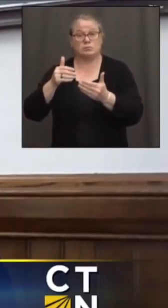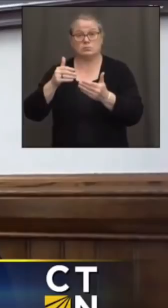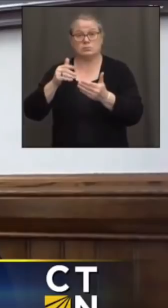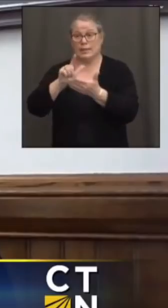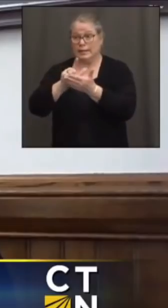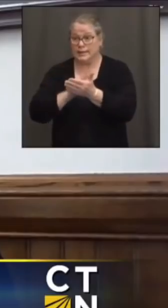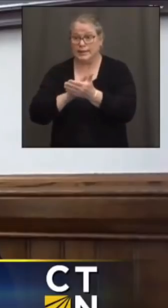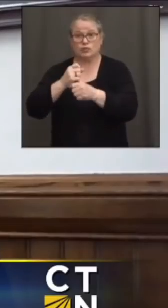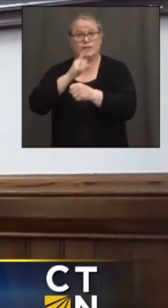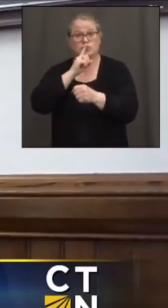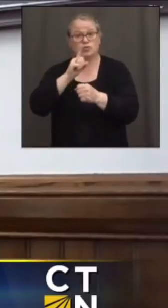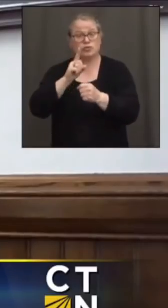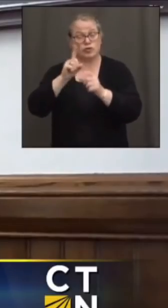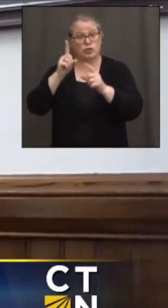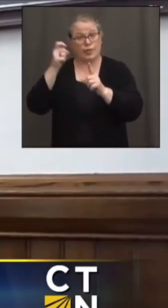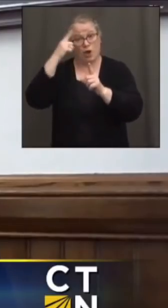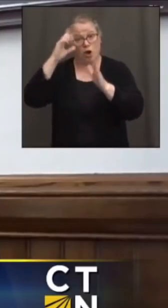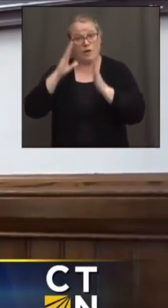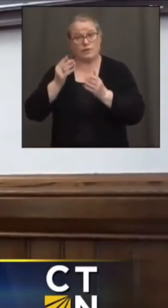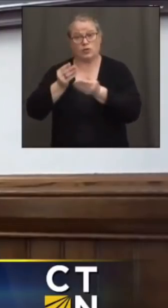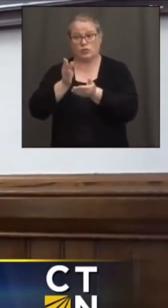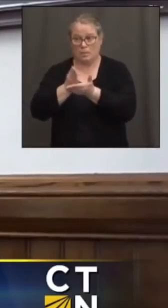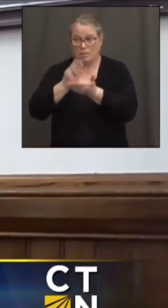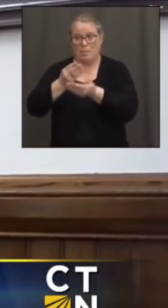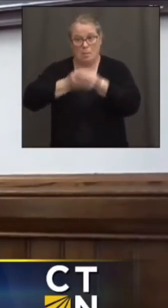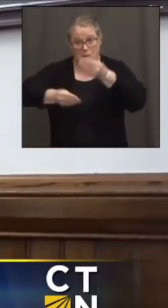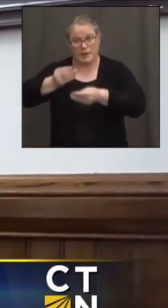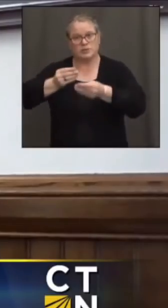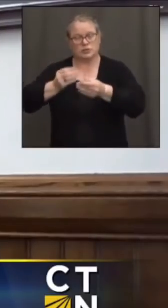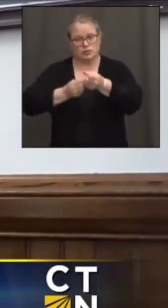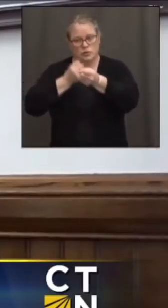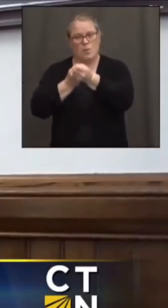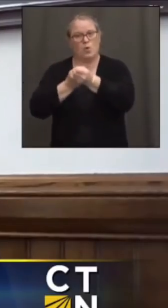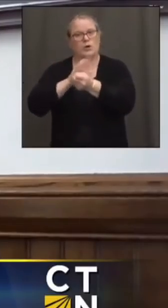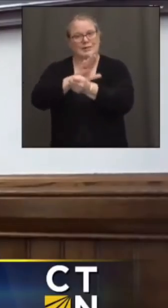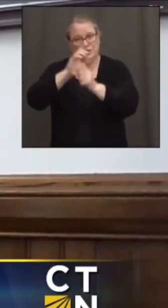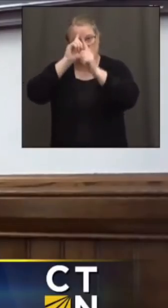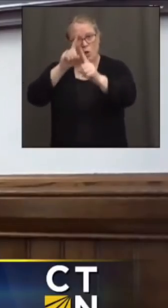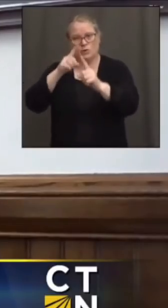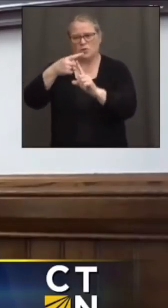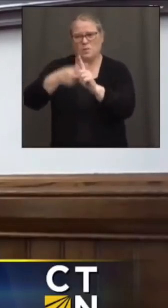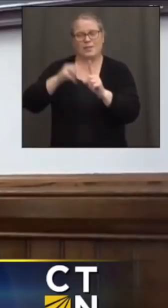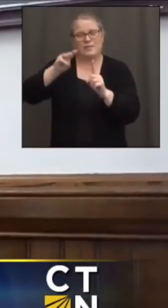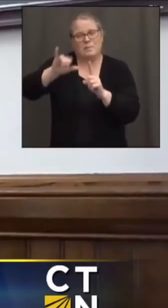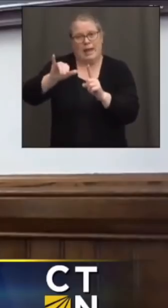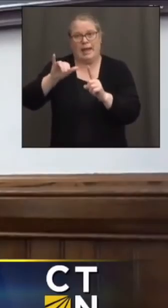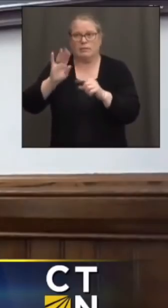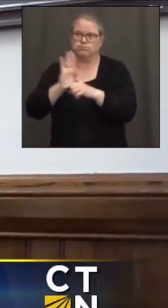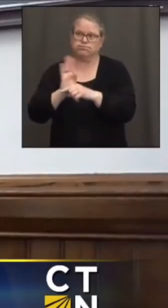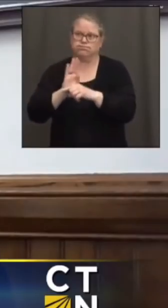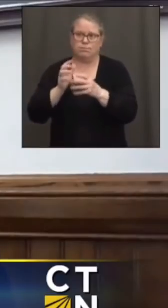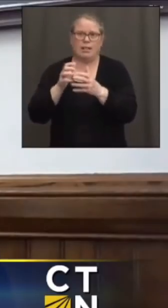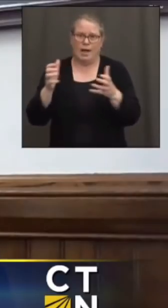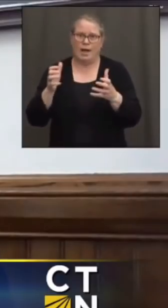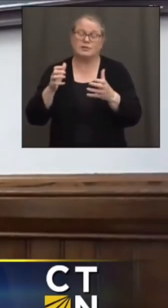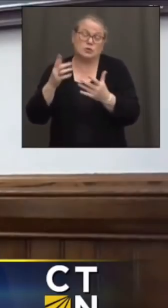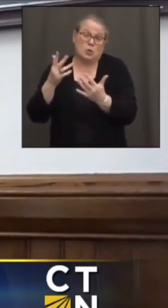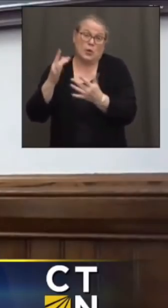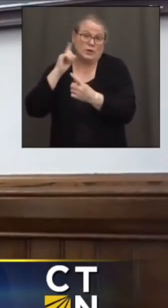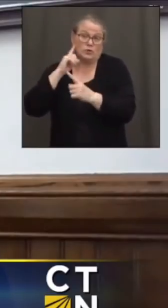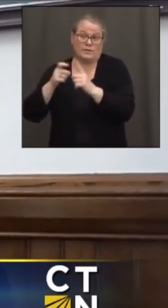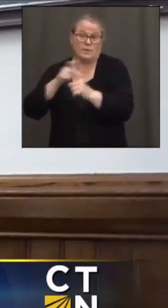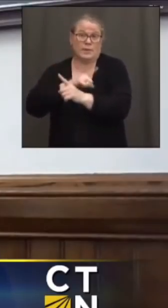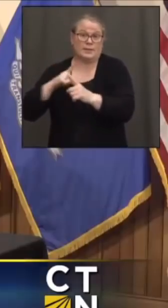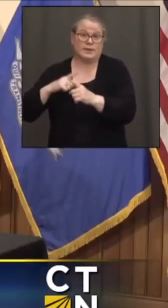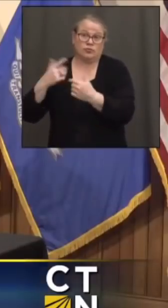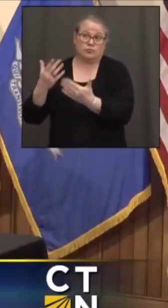supportive of his overall goals. So we have a lot of things that we need to work on in the month of May. So we'll be waiting to hear back from the legislature on